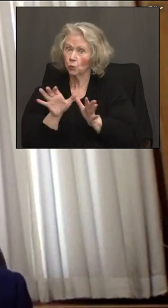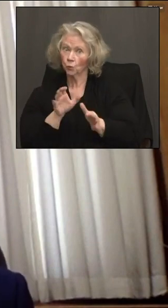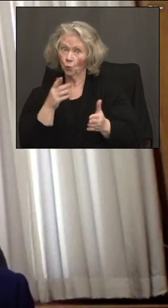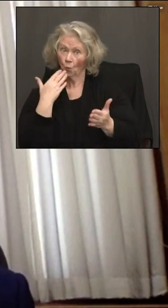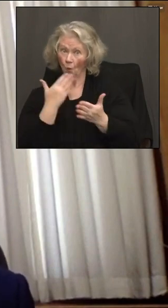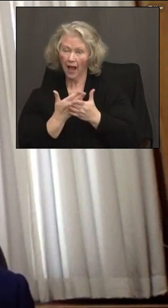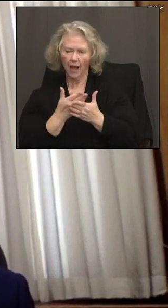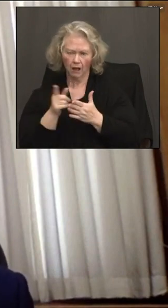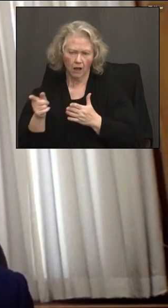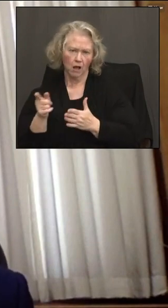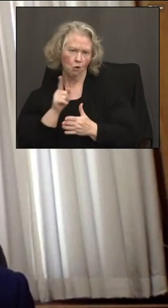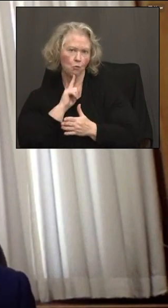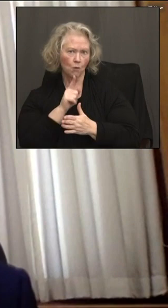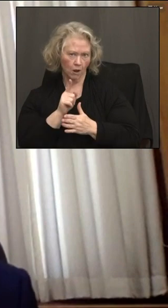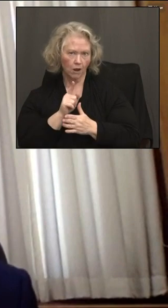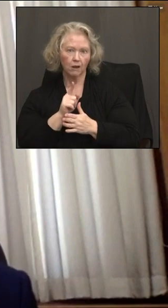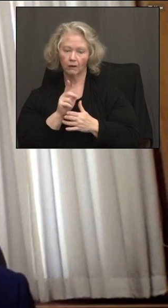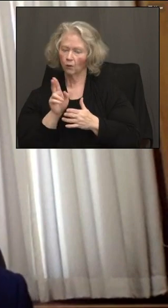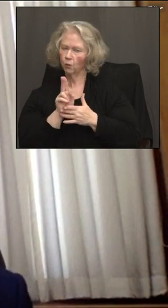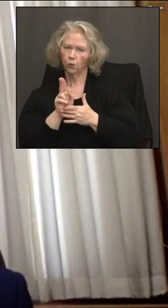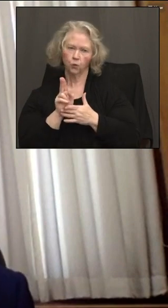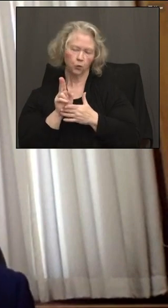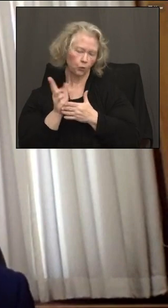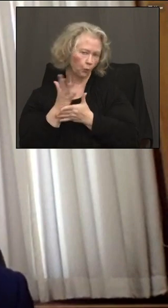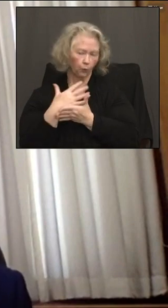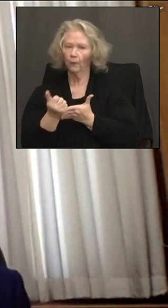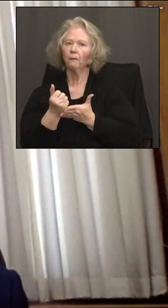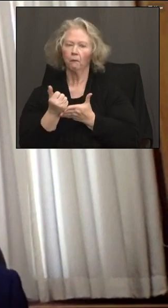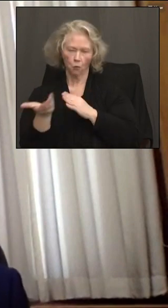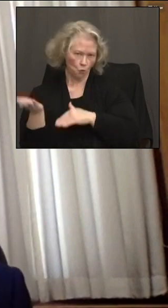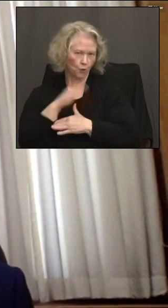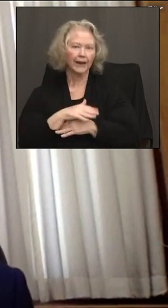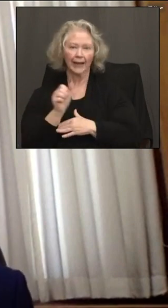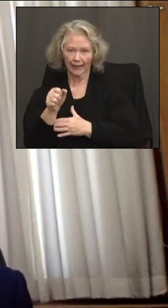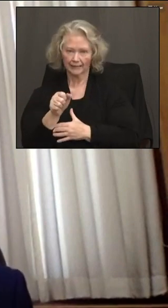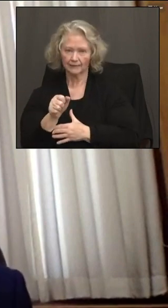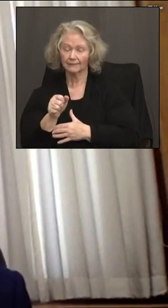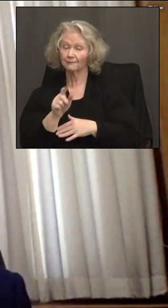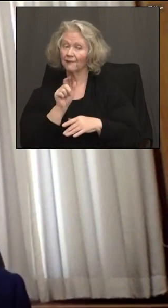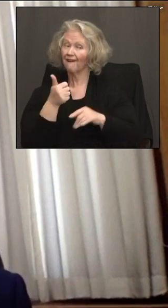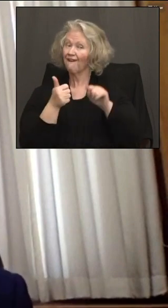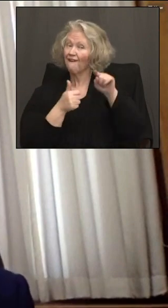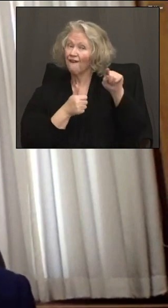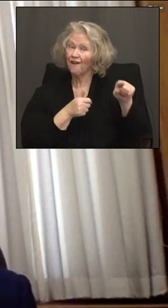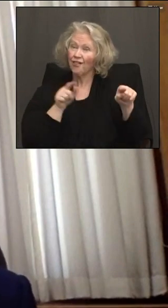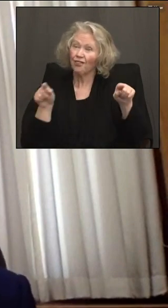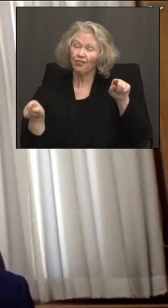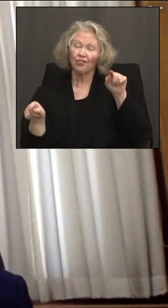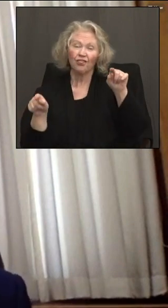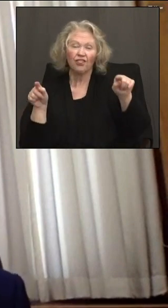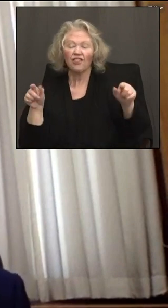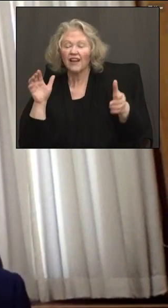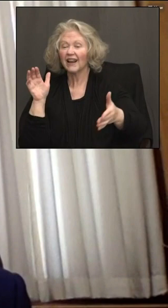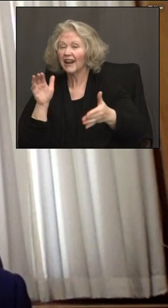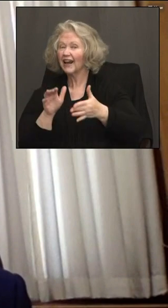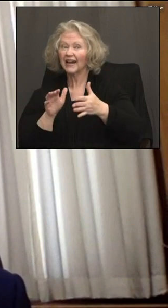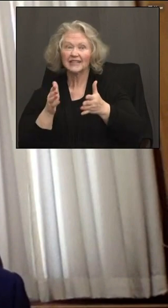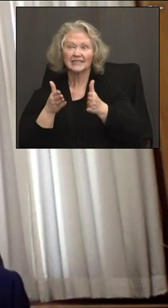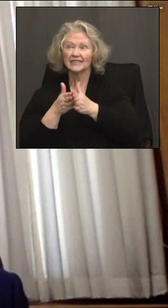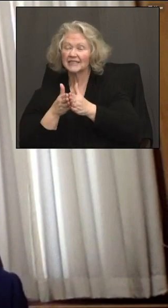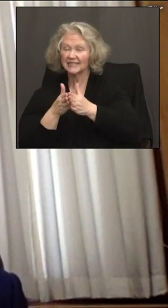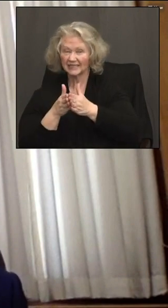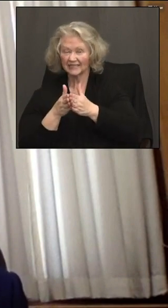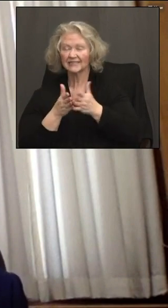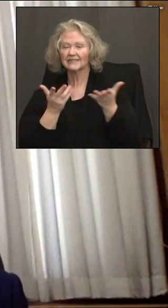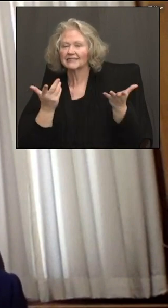we get great usage out of those vans, and they're cleaned out by the end of the day. In other cases, we've had vaccination clinics, as the